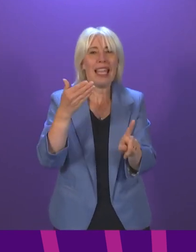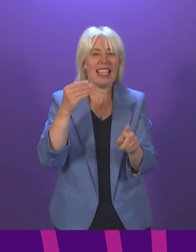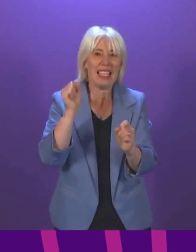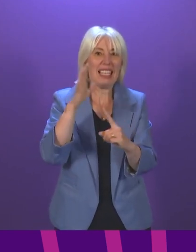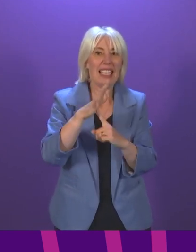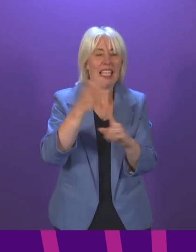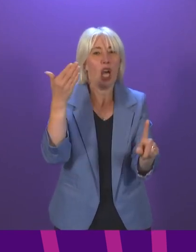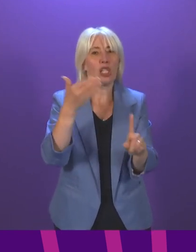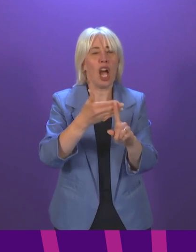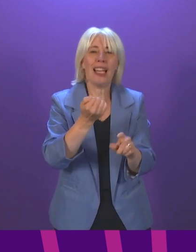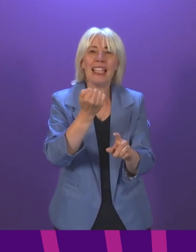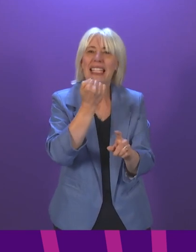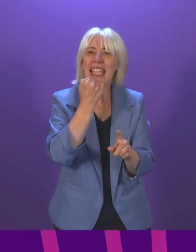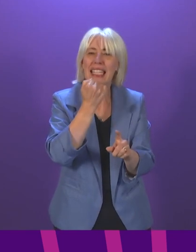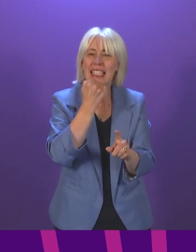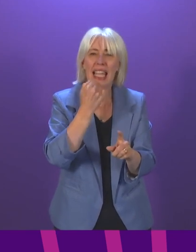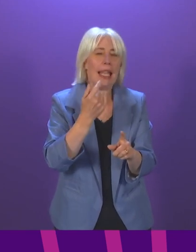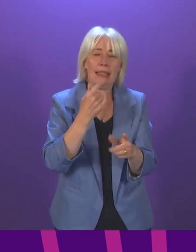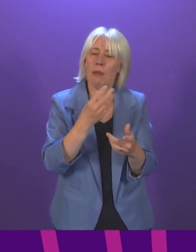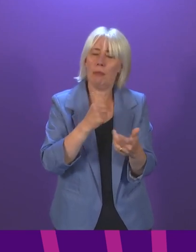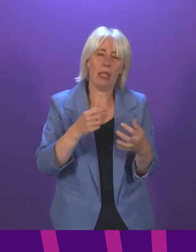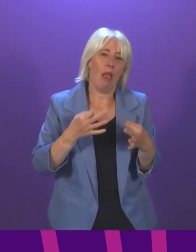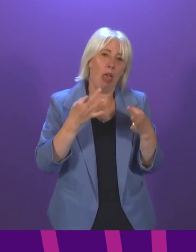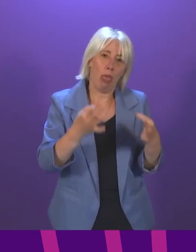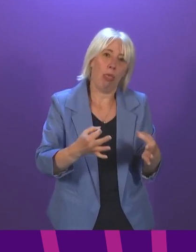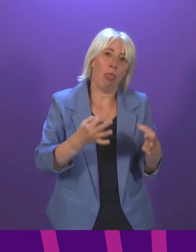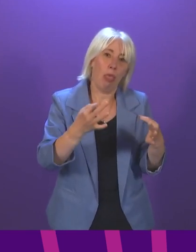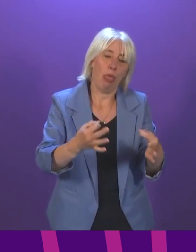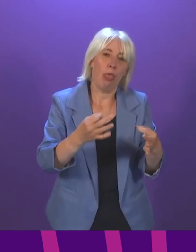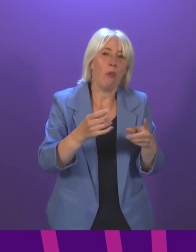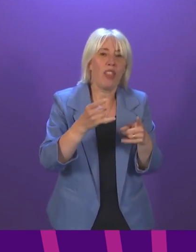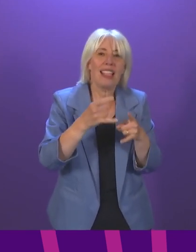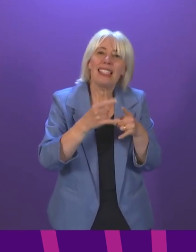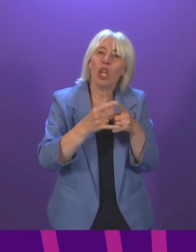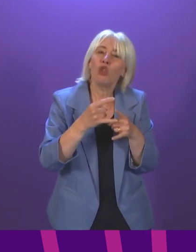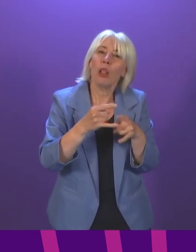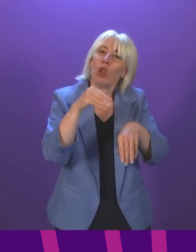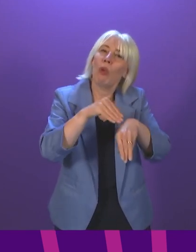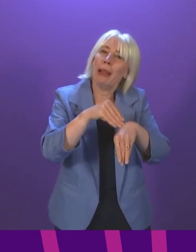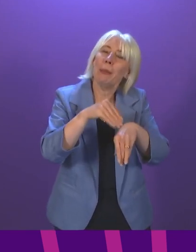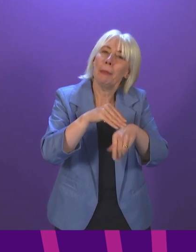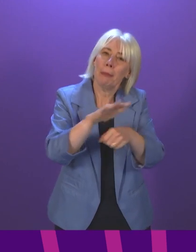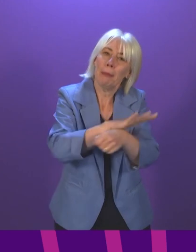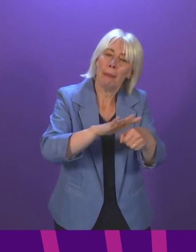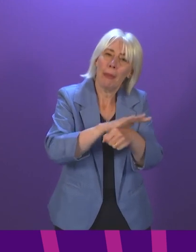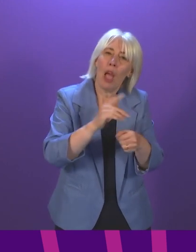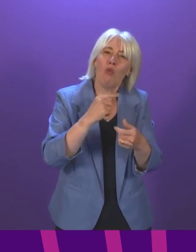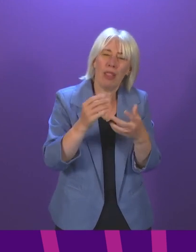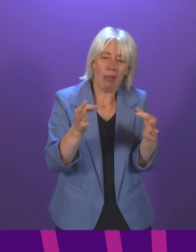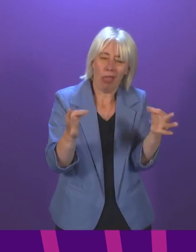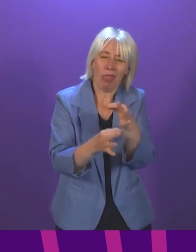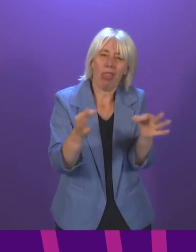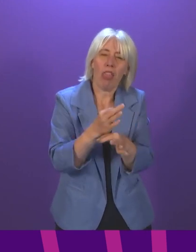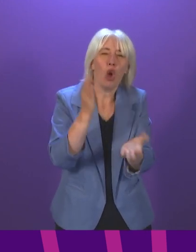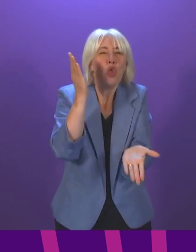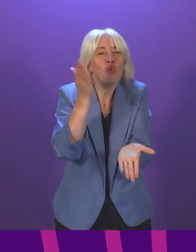also led to unacceptable delays in progressing sexual crime cases which, it said, mask the true journey